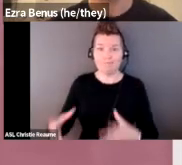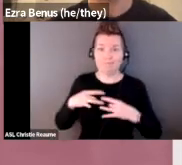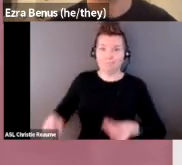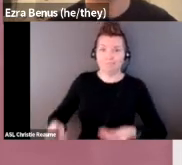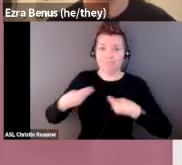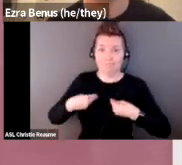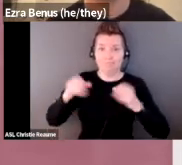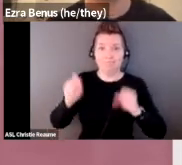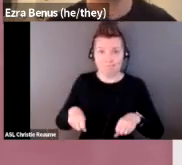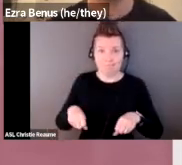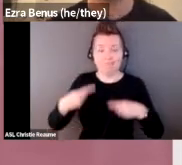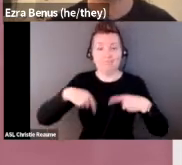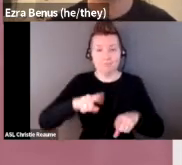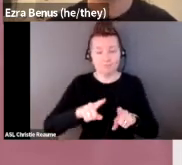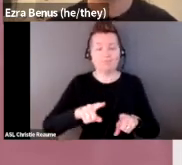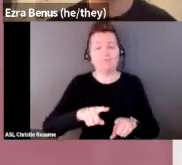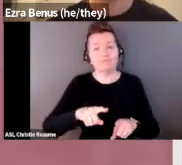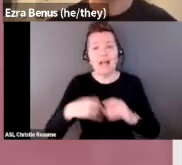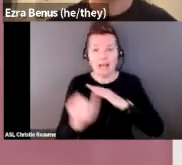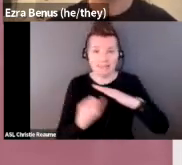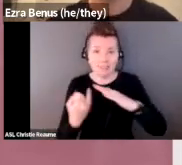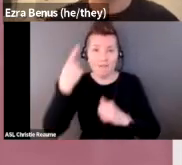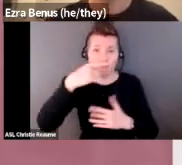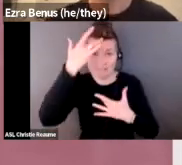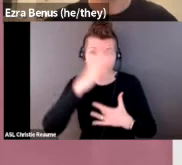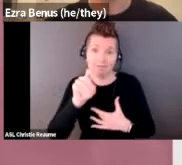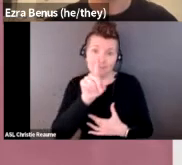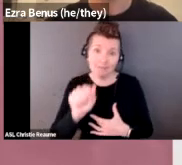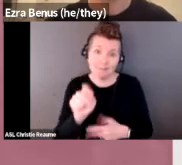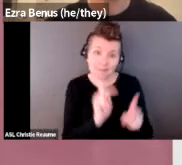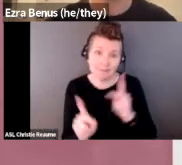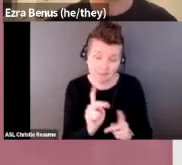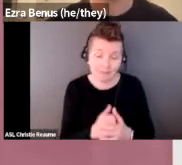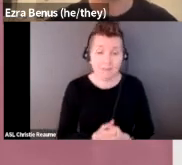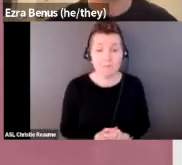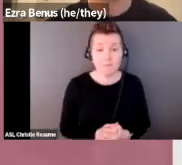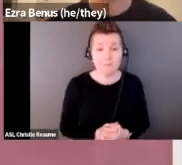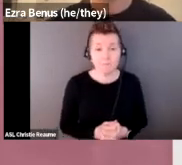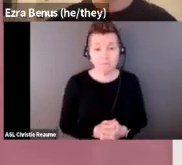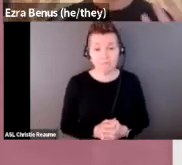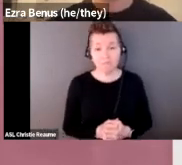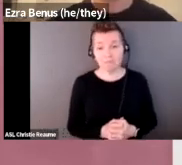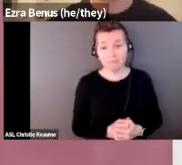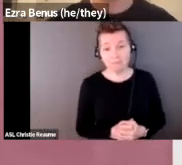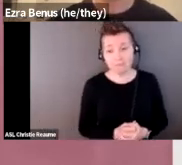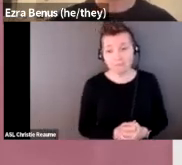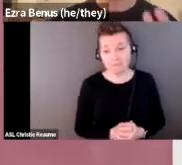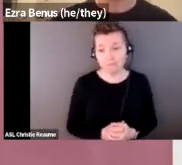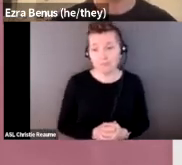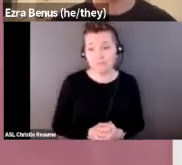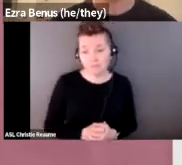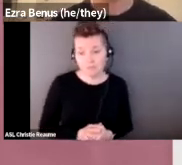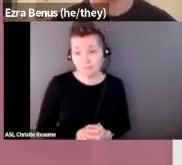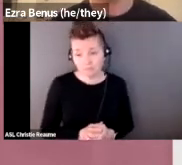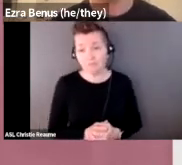isolation for sick and disabled people. And I think, you know, there's a critique in there for me also of the ways in which all of the work around